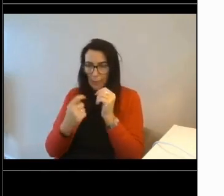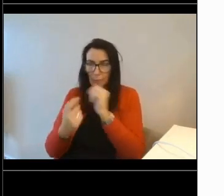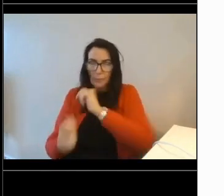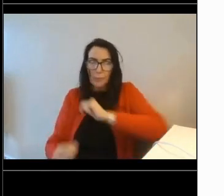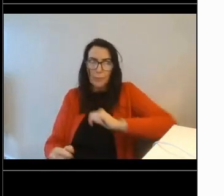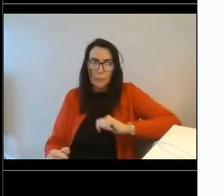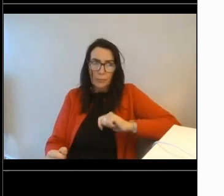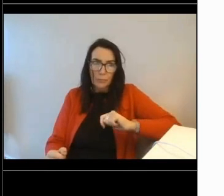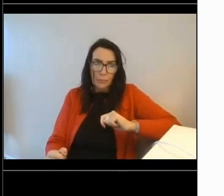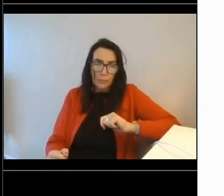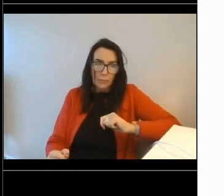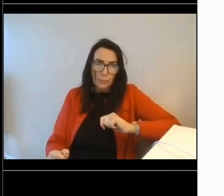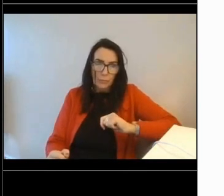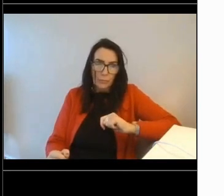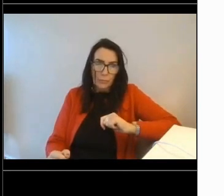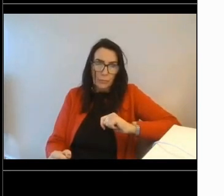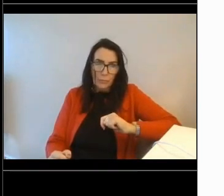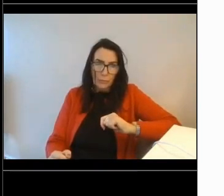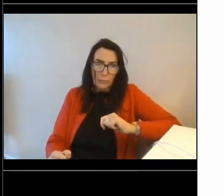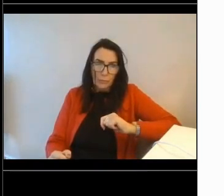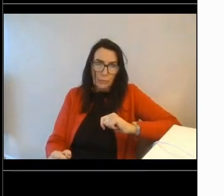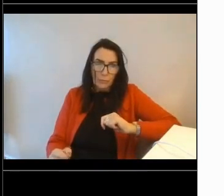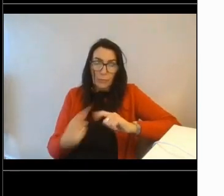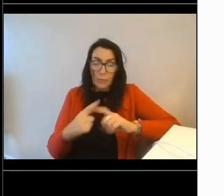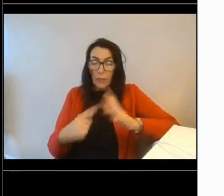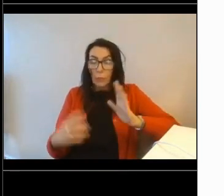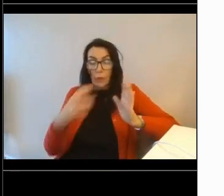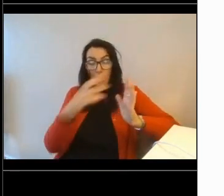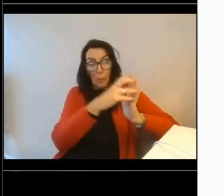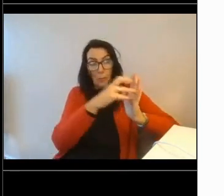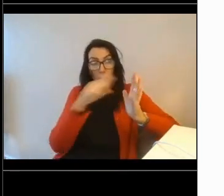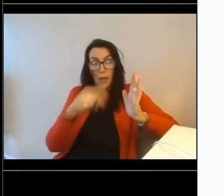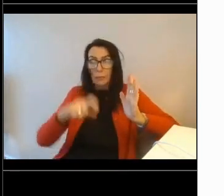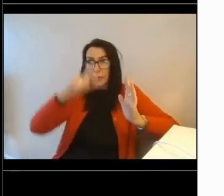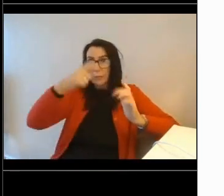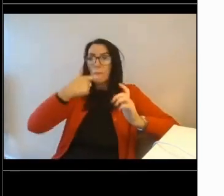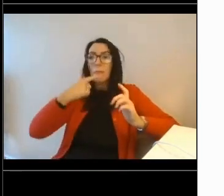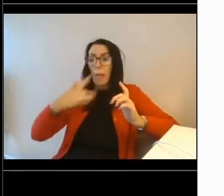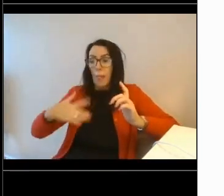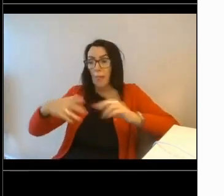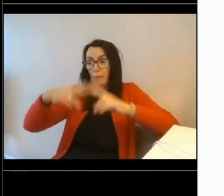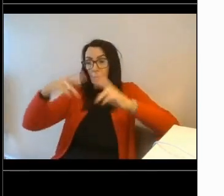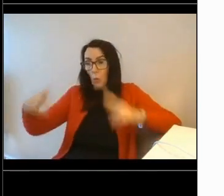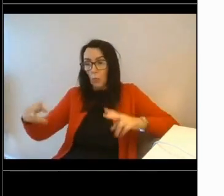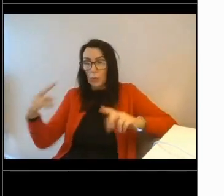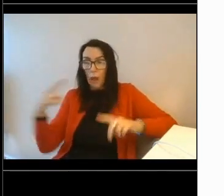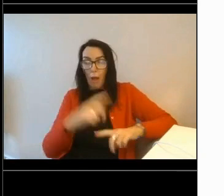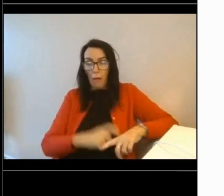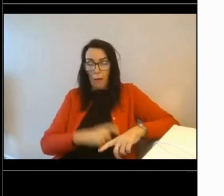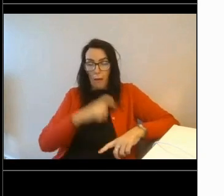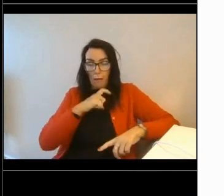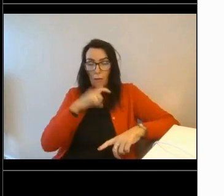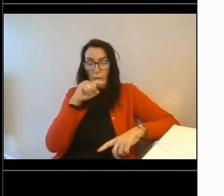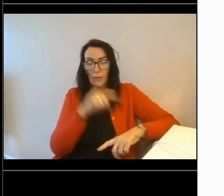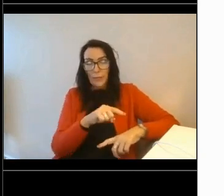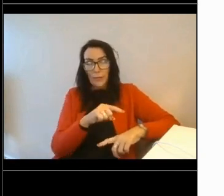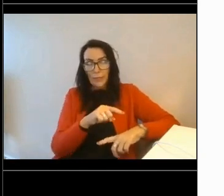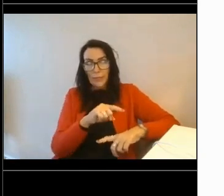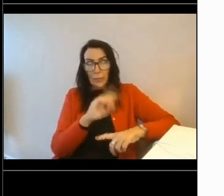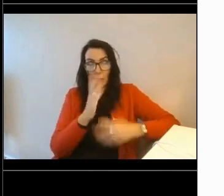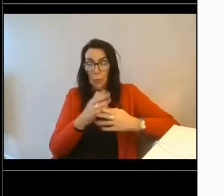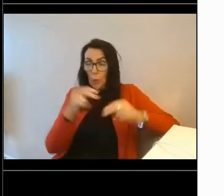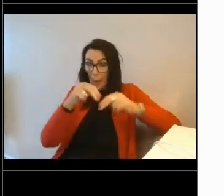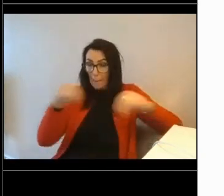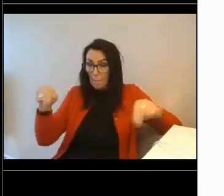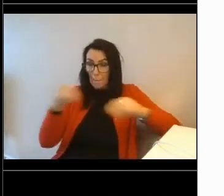inclusion of the Powered by Energy Saving Trust brand mark will give your residents confidence that the advice provided through the tool is sourced from an impartial, trusted source.